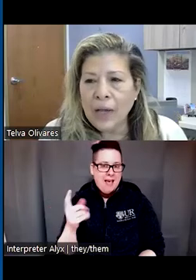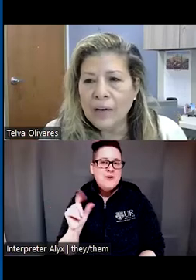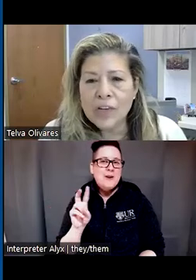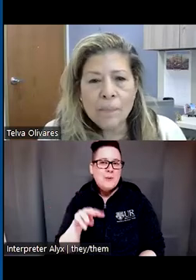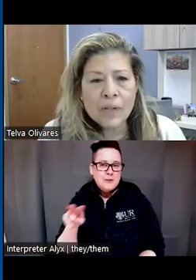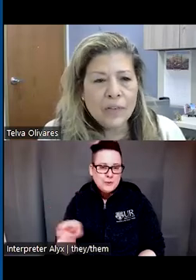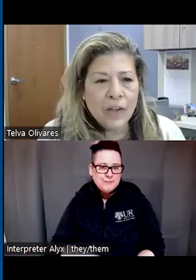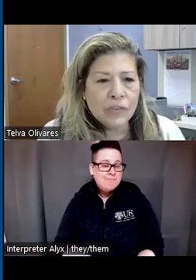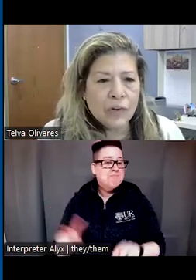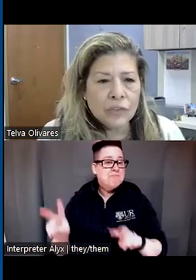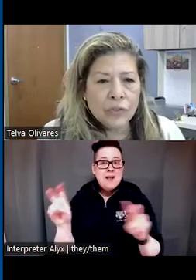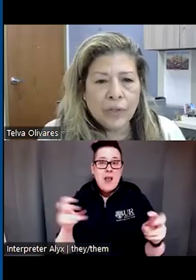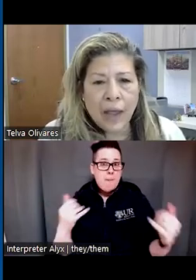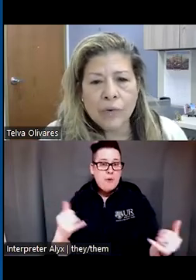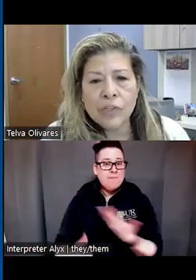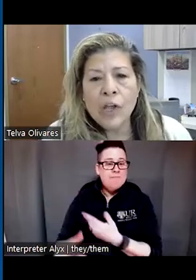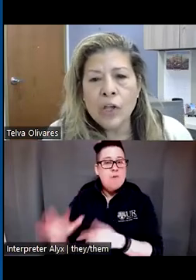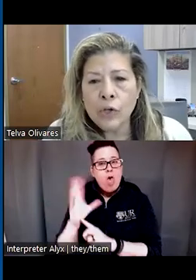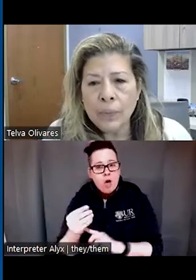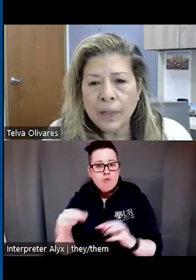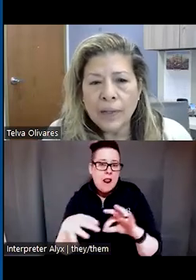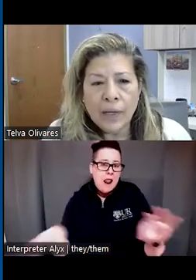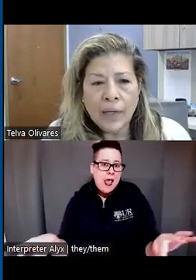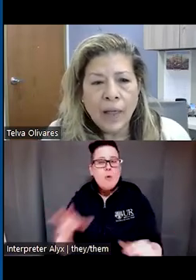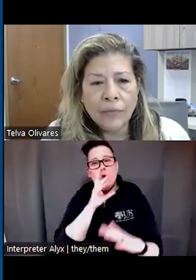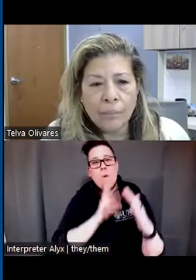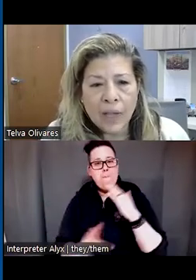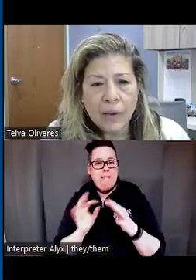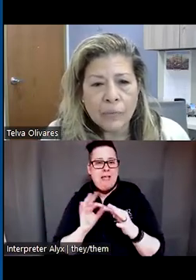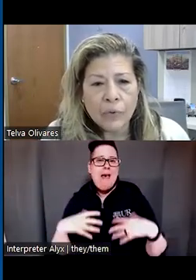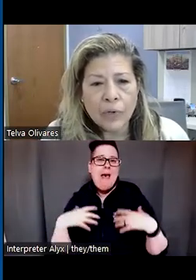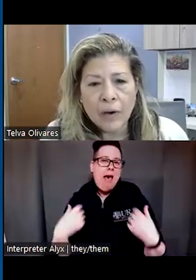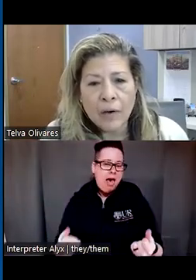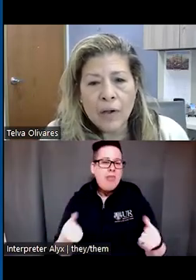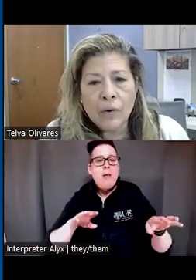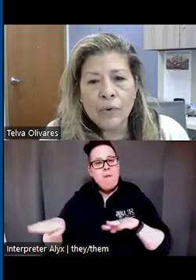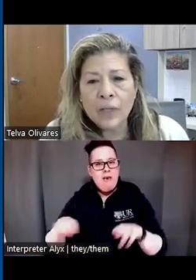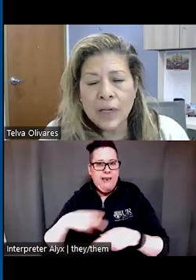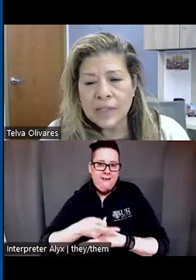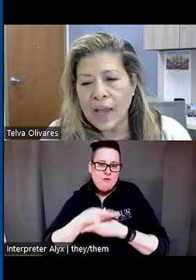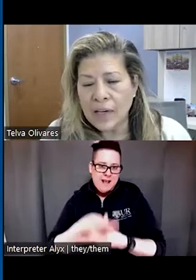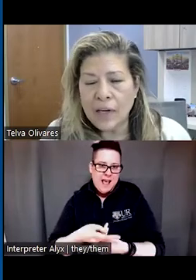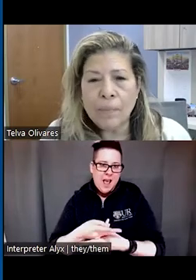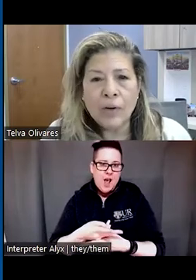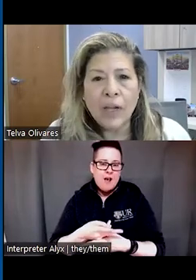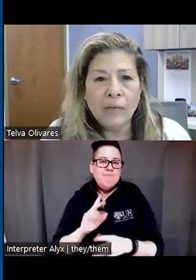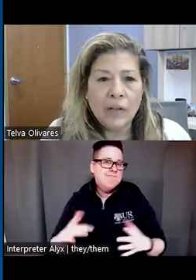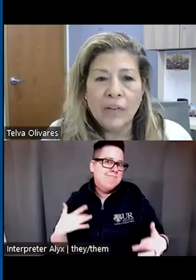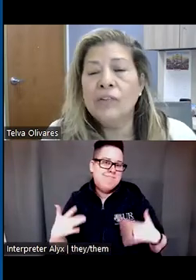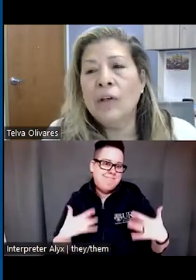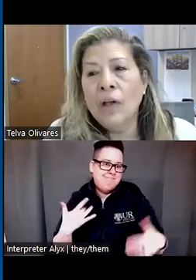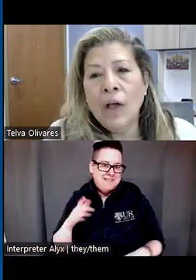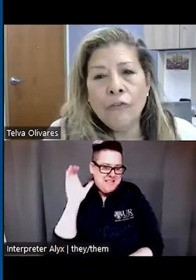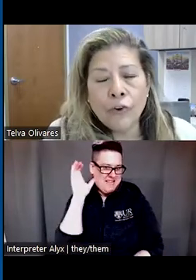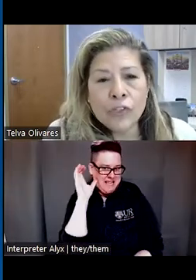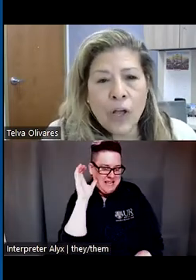and our topic today is culture and language, humility, and health and behavioral care. Really excited about hearing